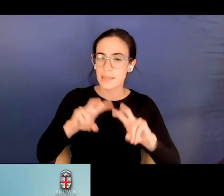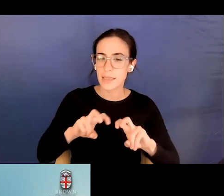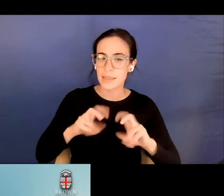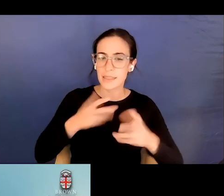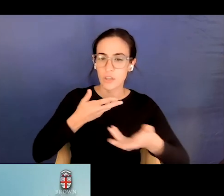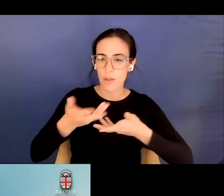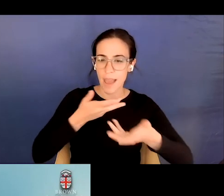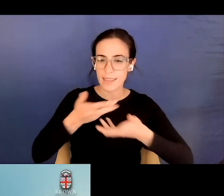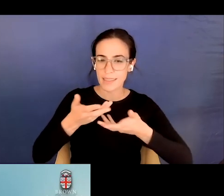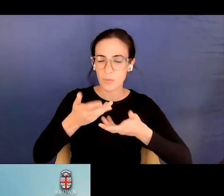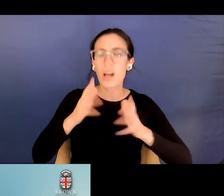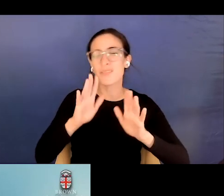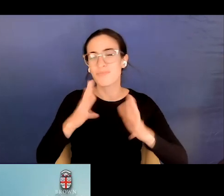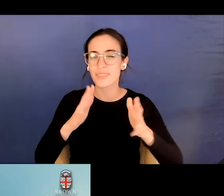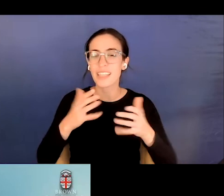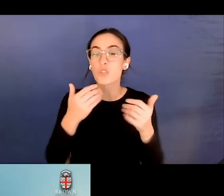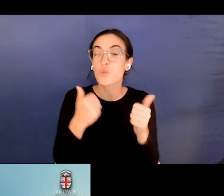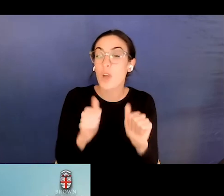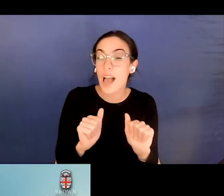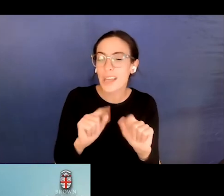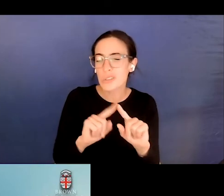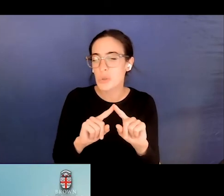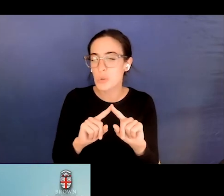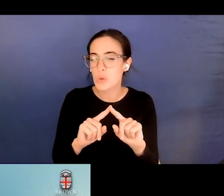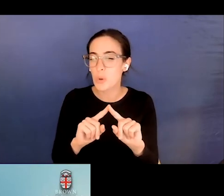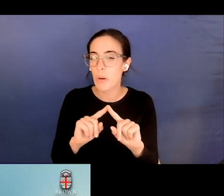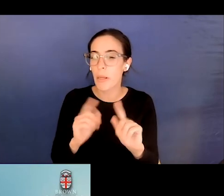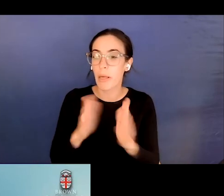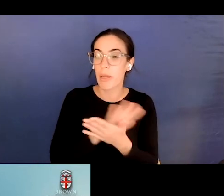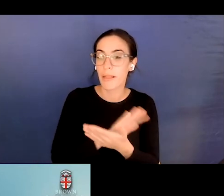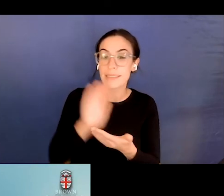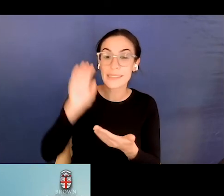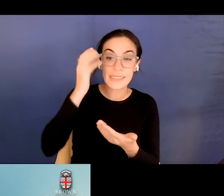try, they sort of acted like they were because they had, um,